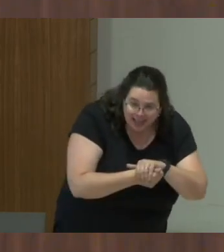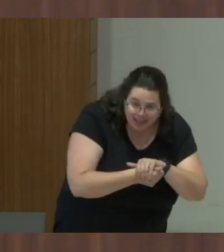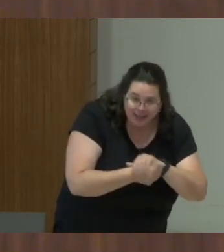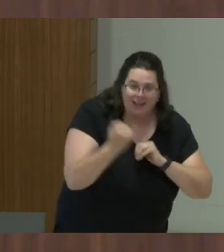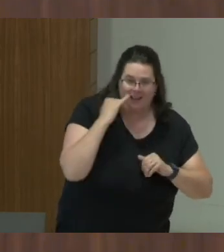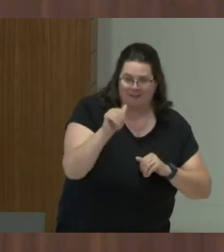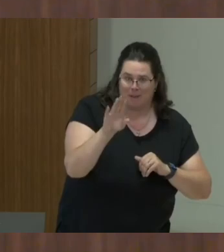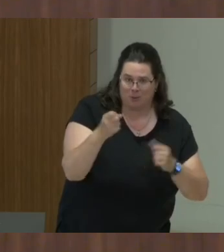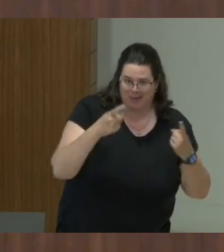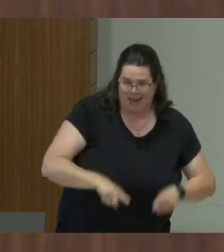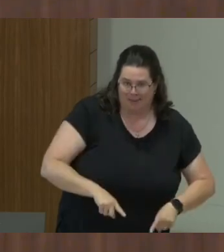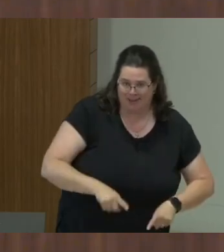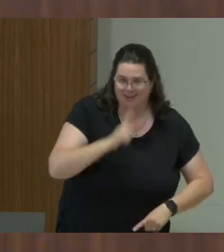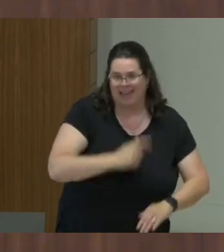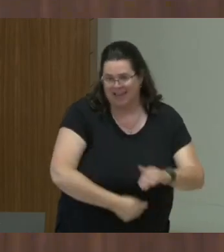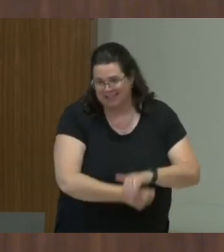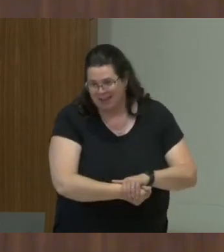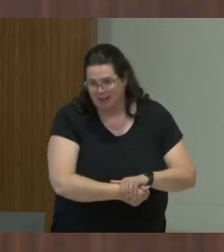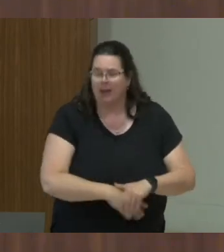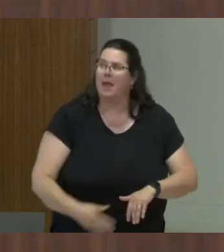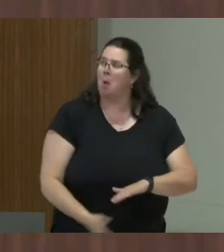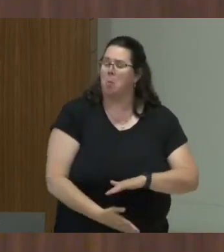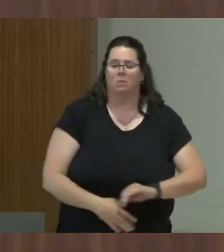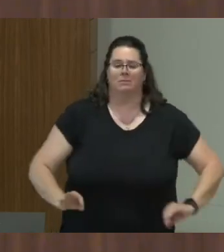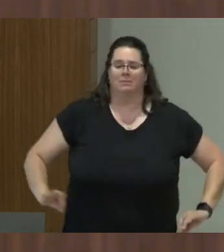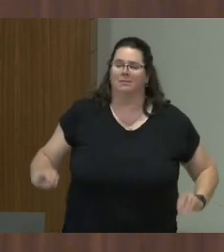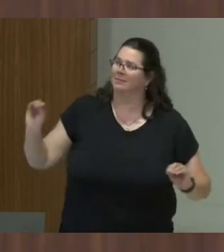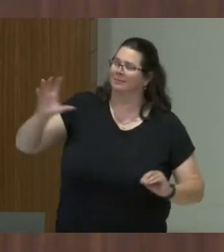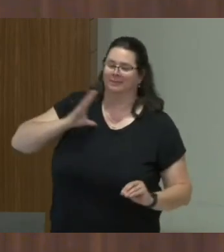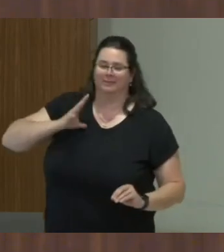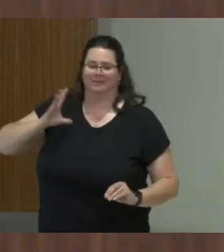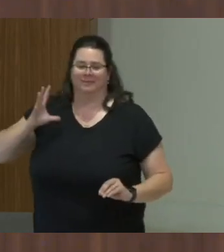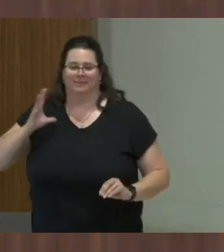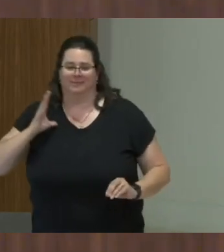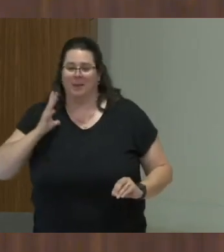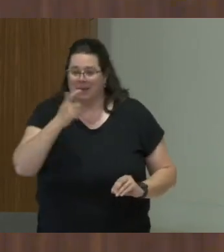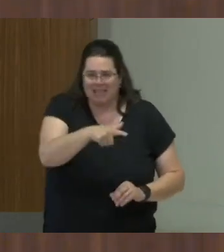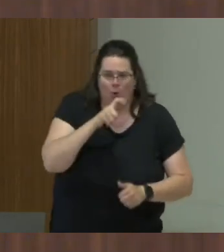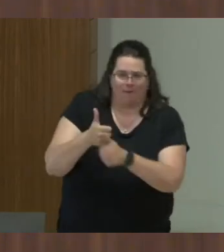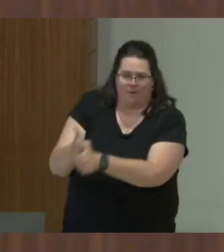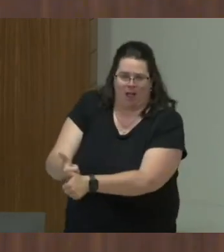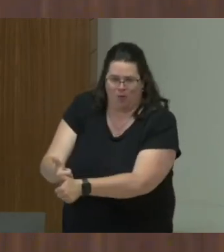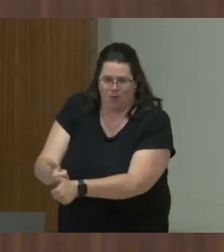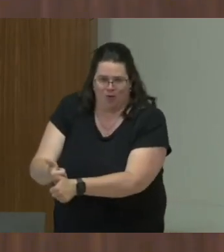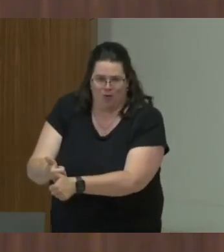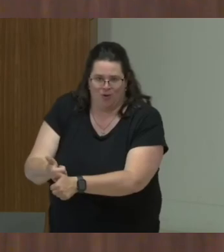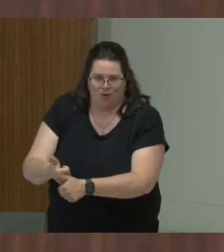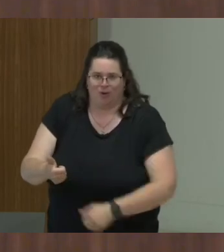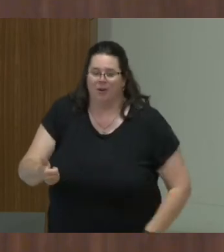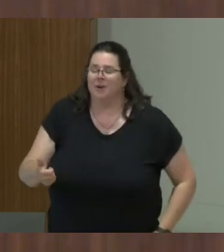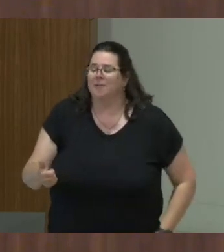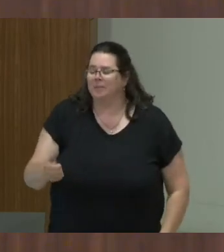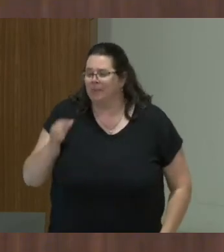unless they crumble out into the open. So, this is one instance when these, there were the, in West Bengal,